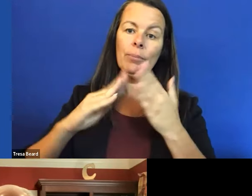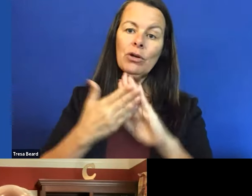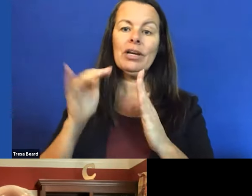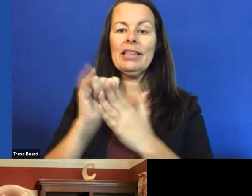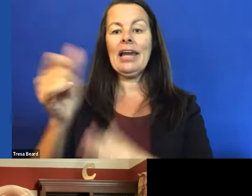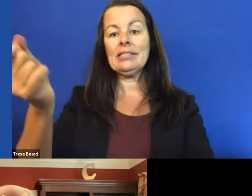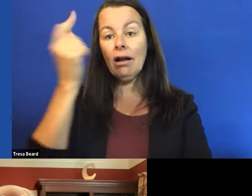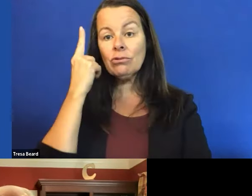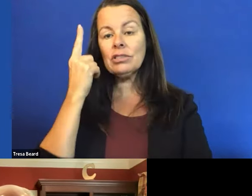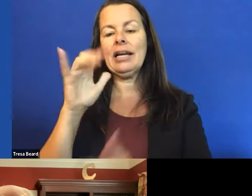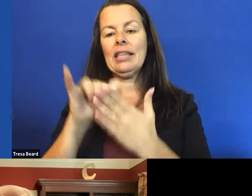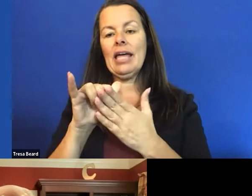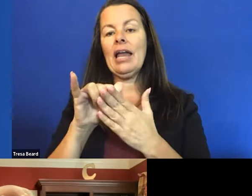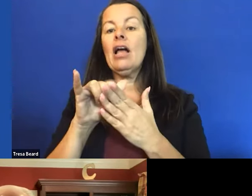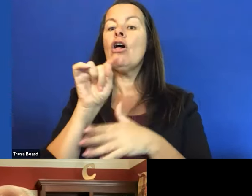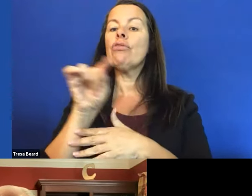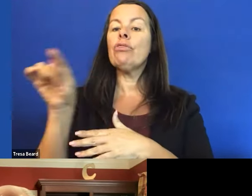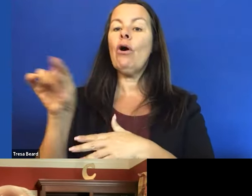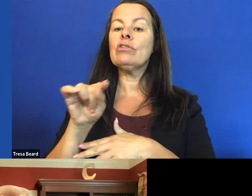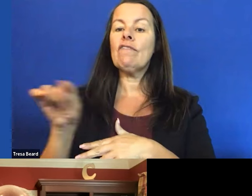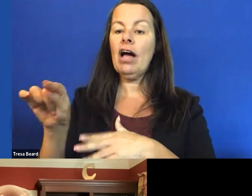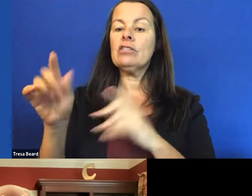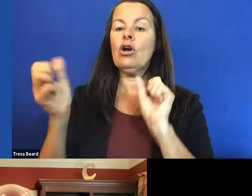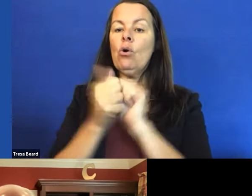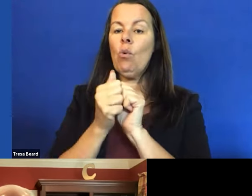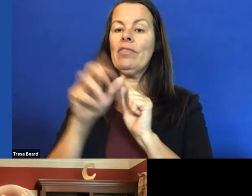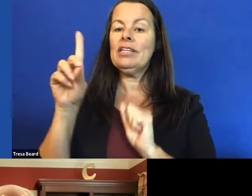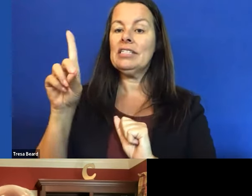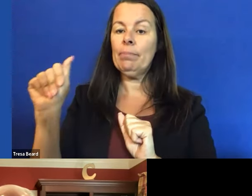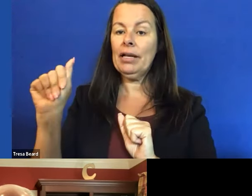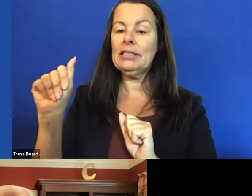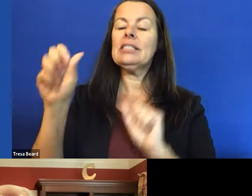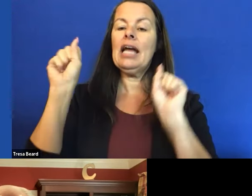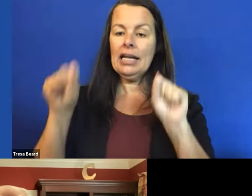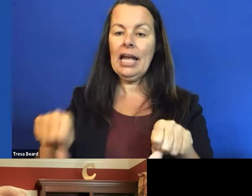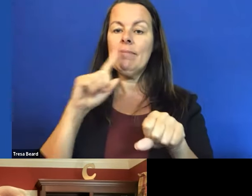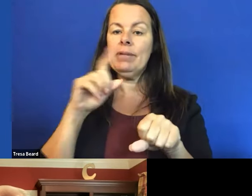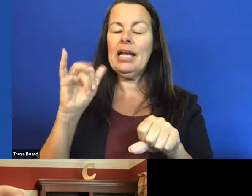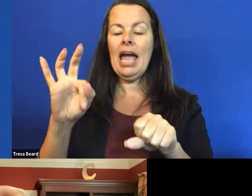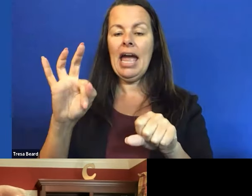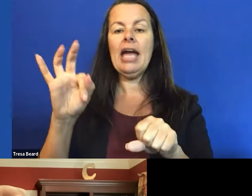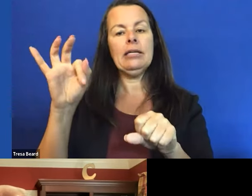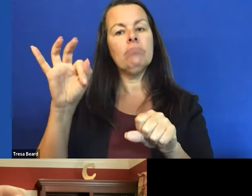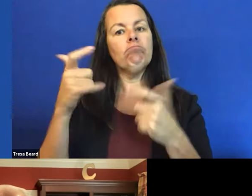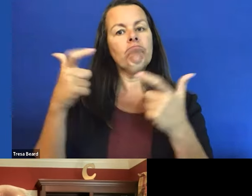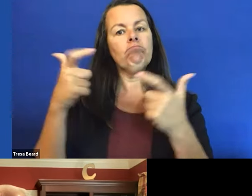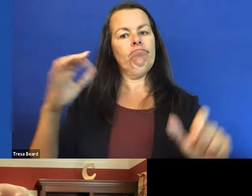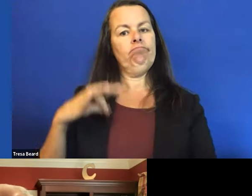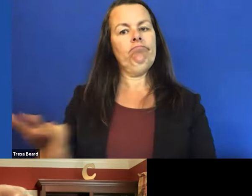that those of us with just with disabilities can be a tremendous asset to